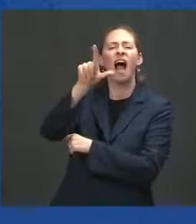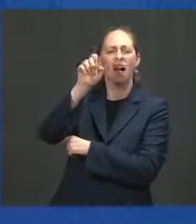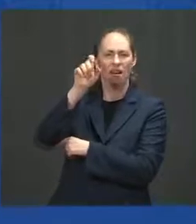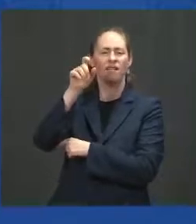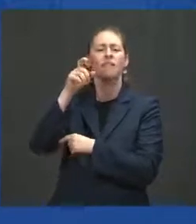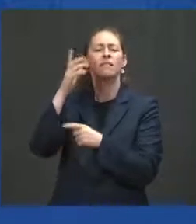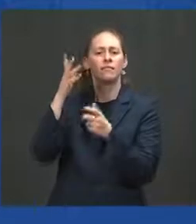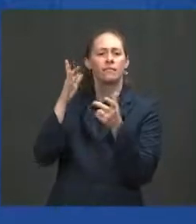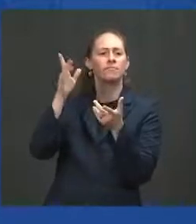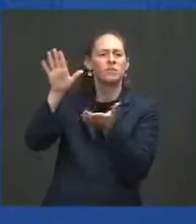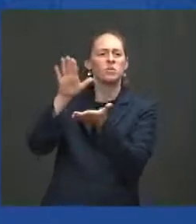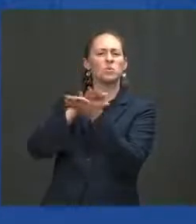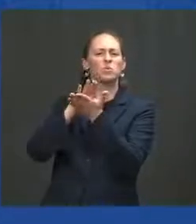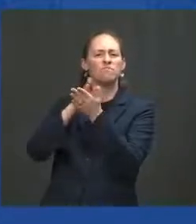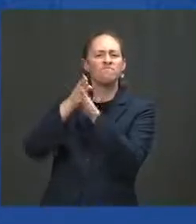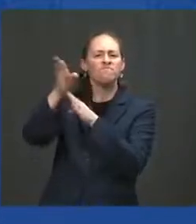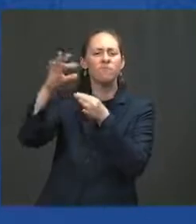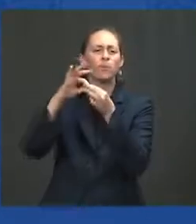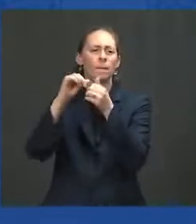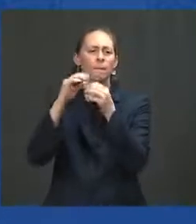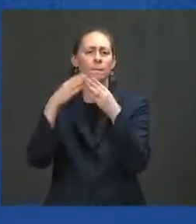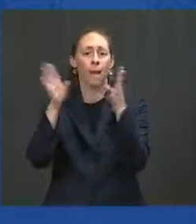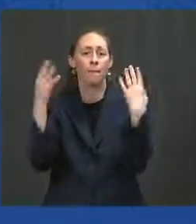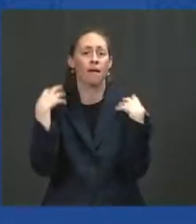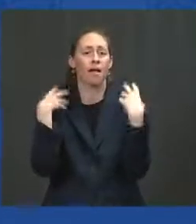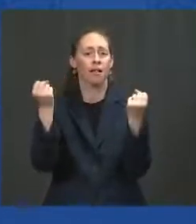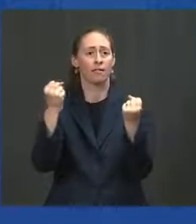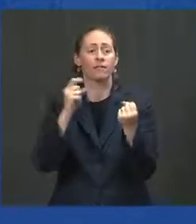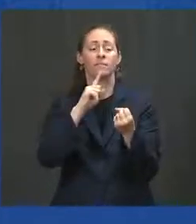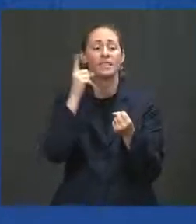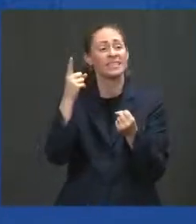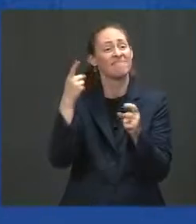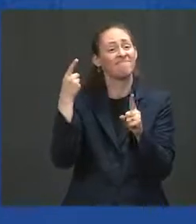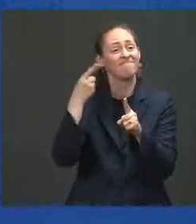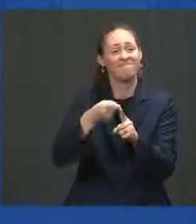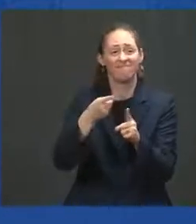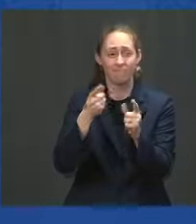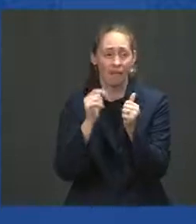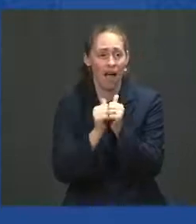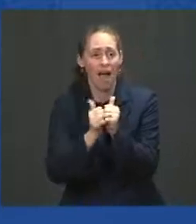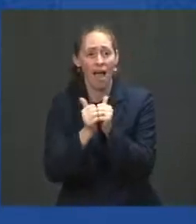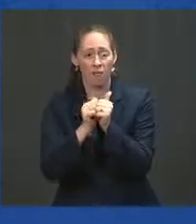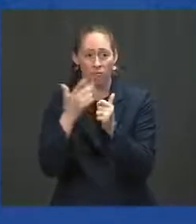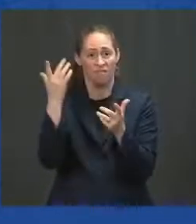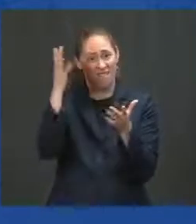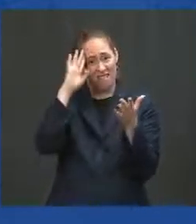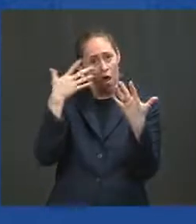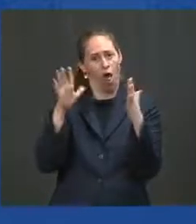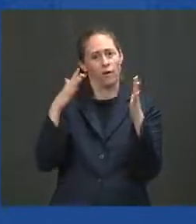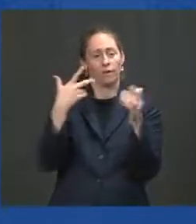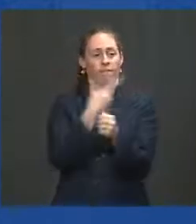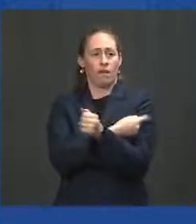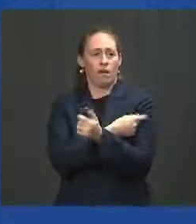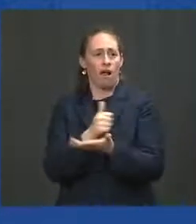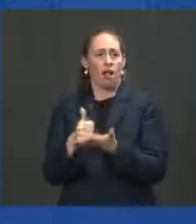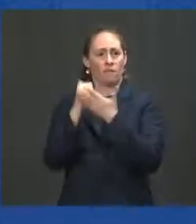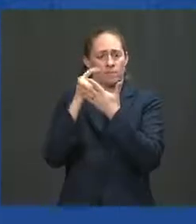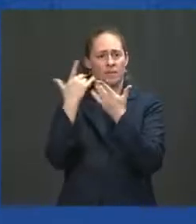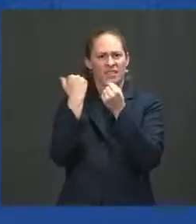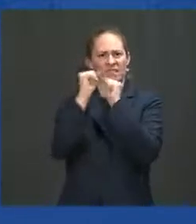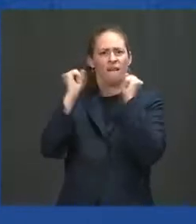has saved over 100,000 lives and have prevented more than 450,000 hospitalizations.